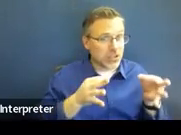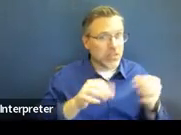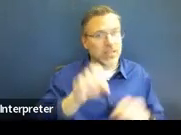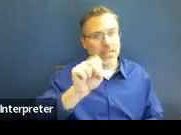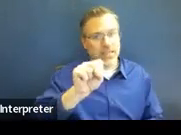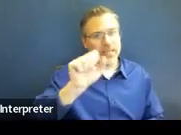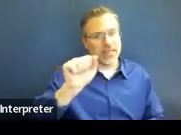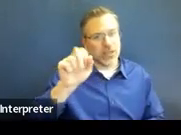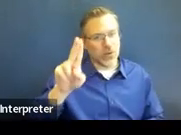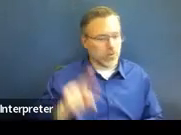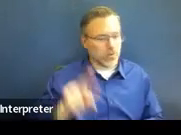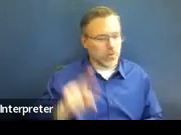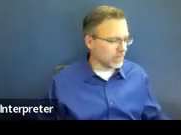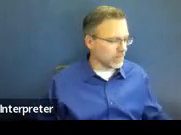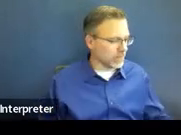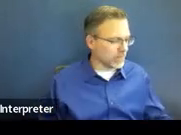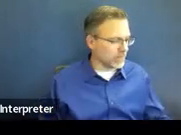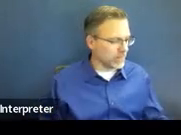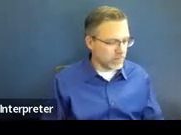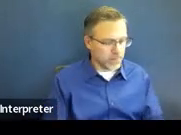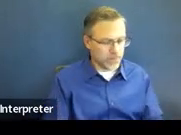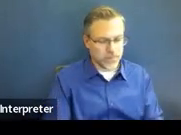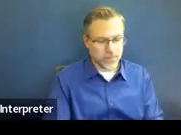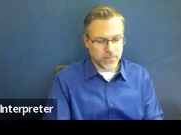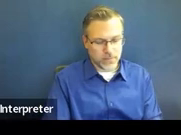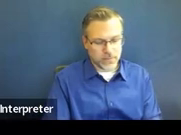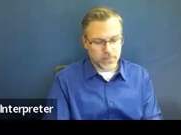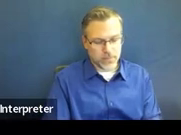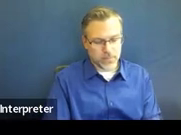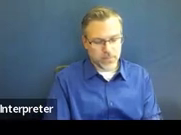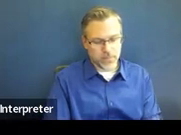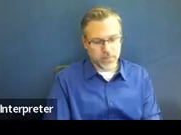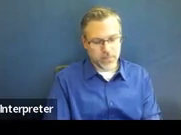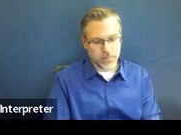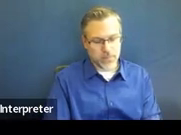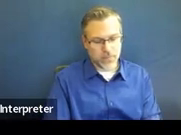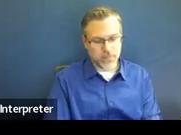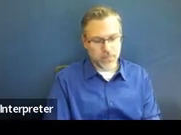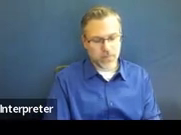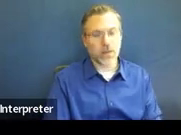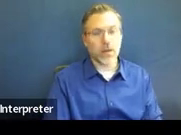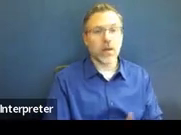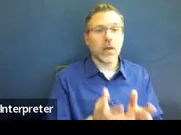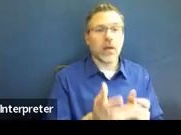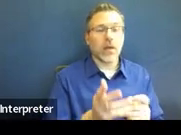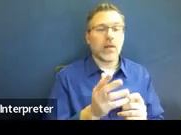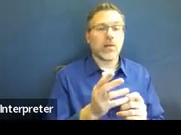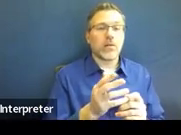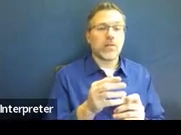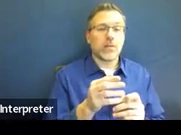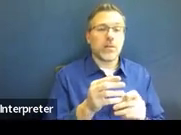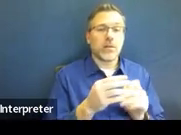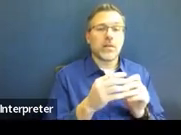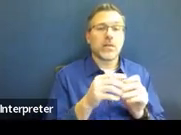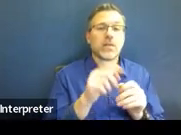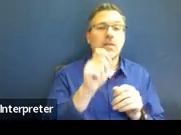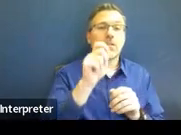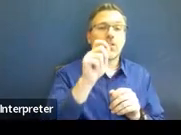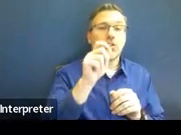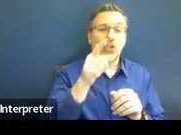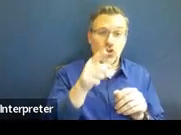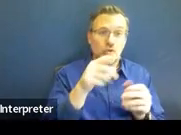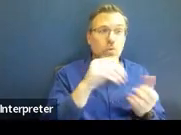And also the purpose is not necessary to put in section one because you've checked off the purpose with the check boxes.